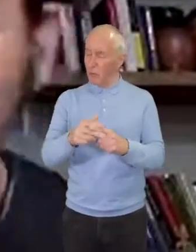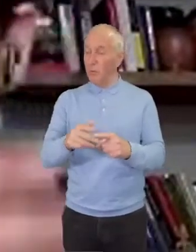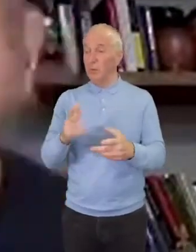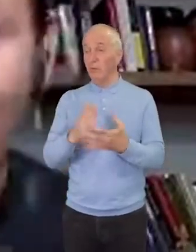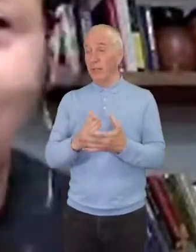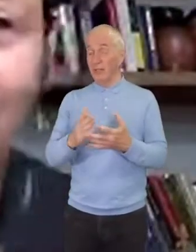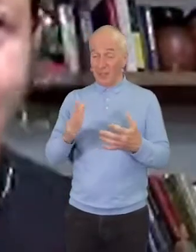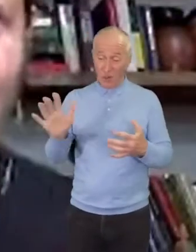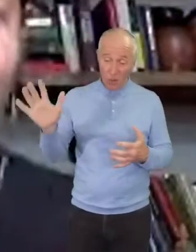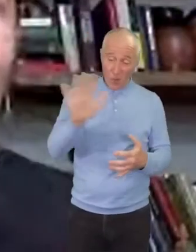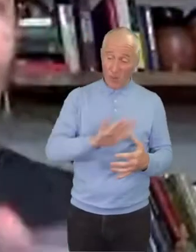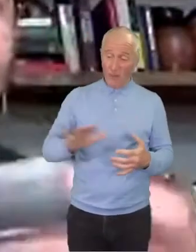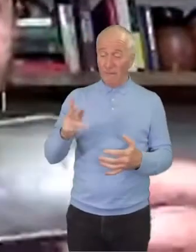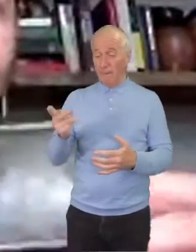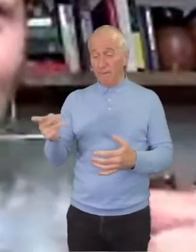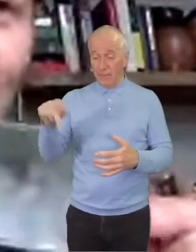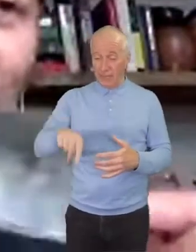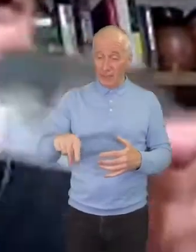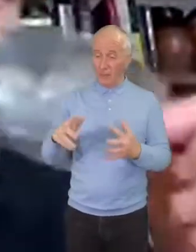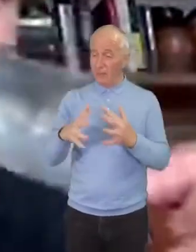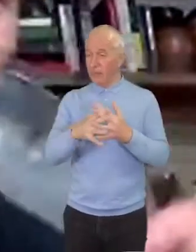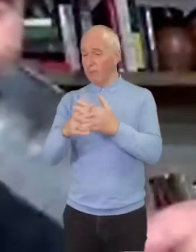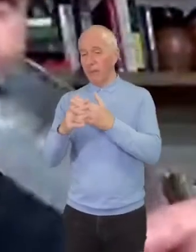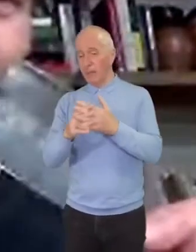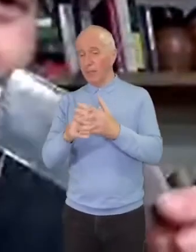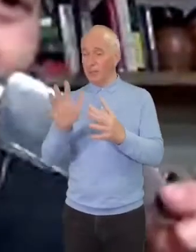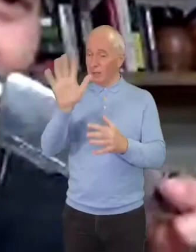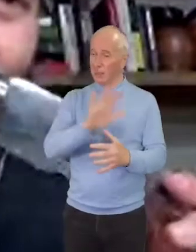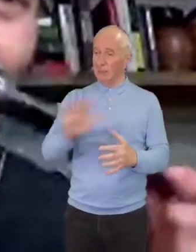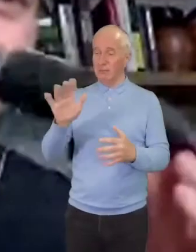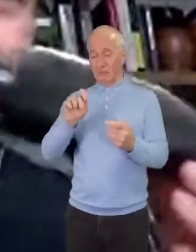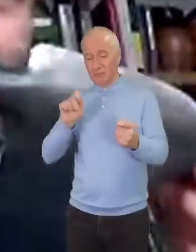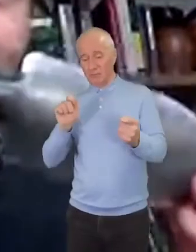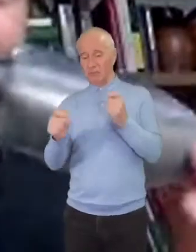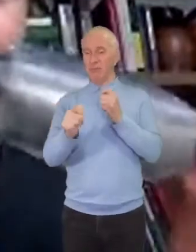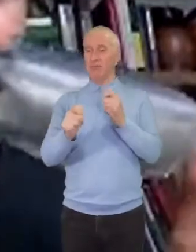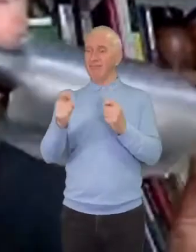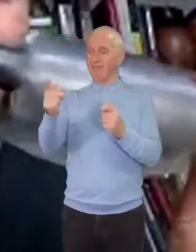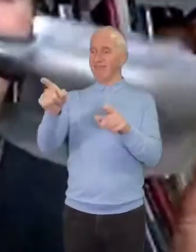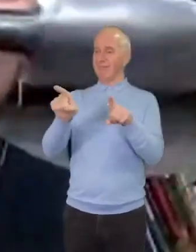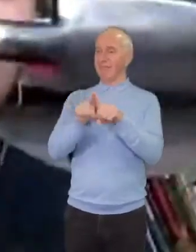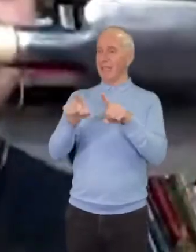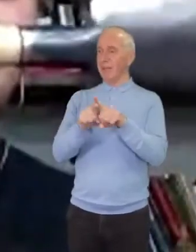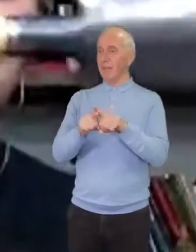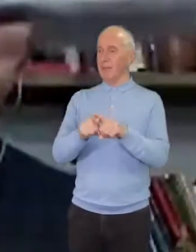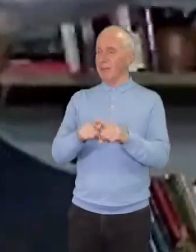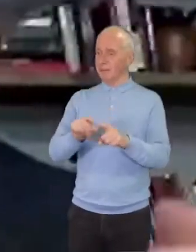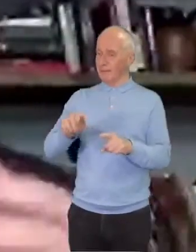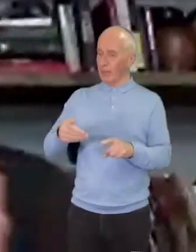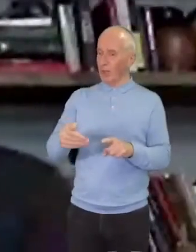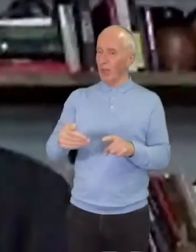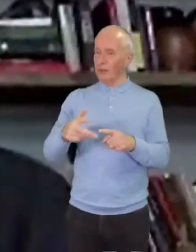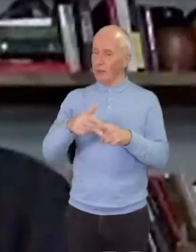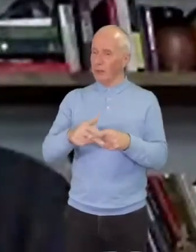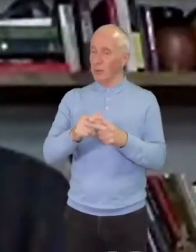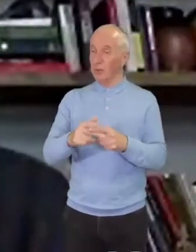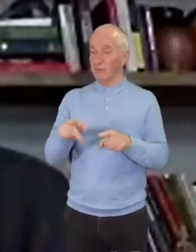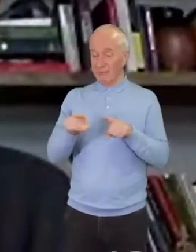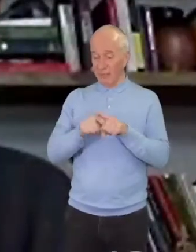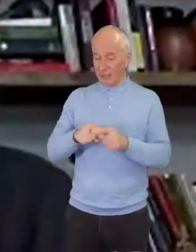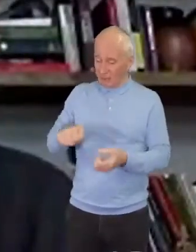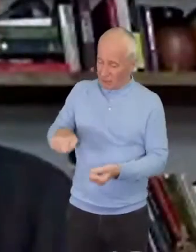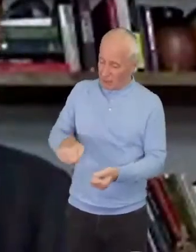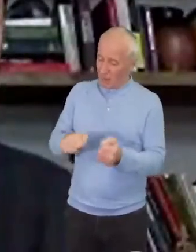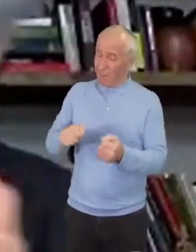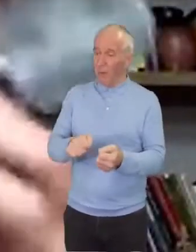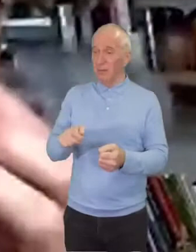Philadelphia and all over the country and transforming them into garden tools. So this is a little shovel that's made out of